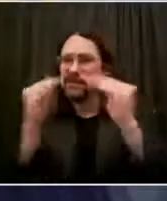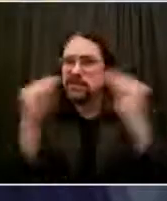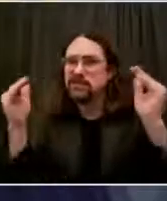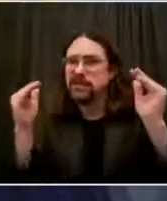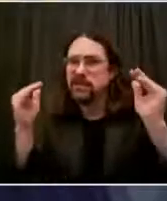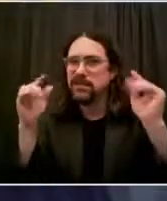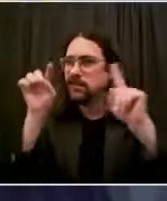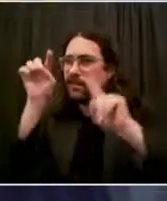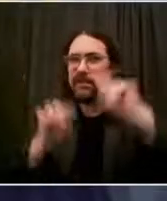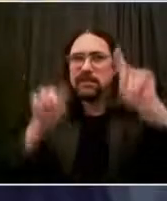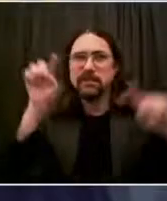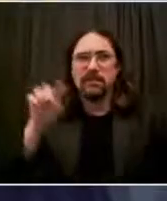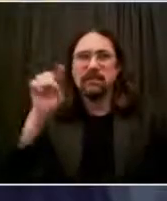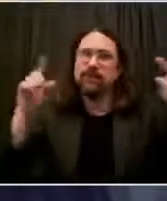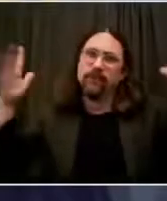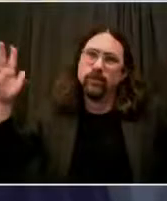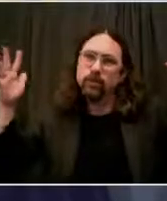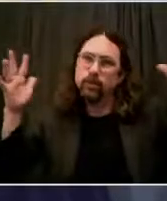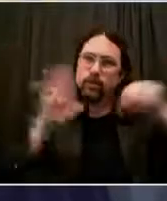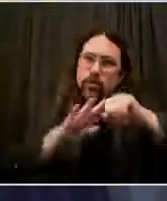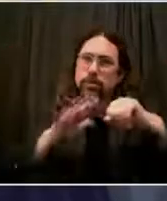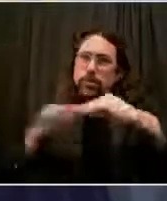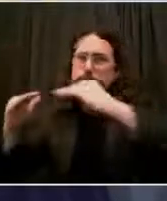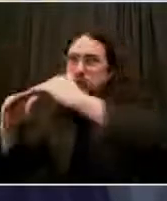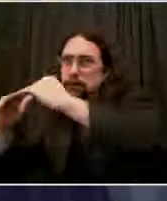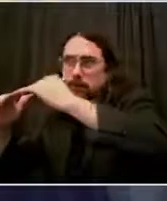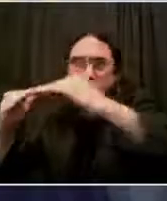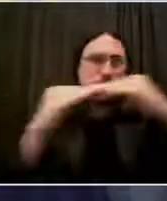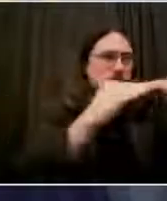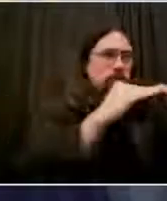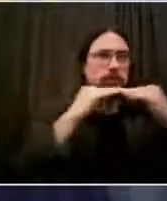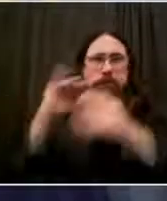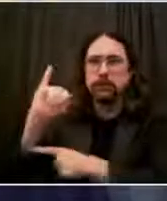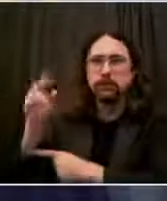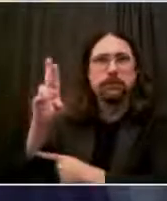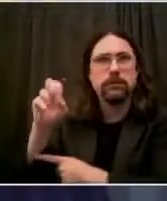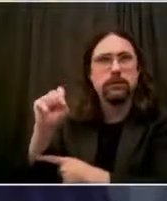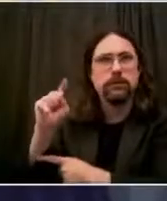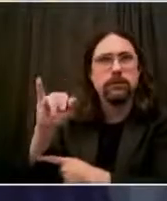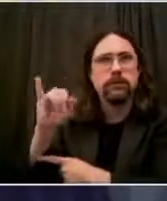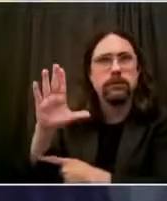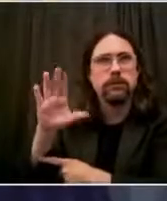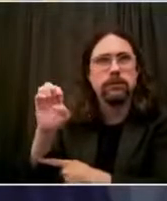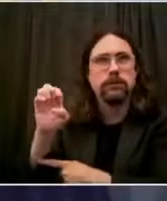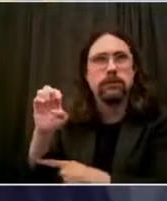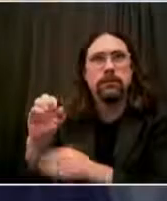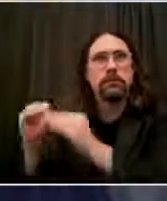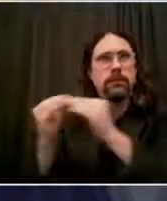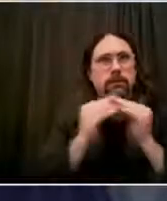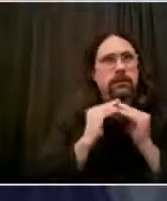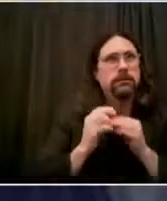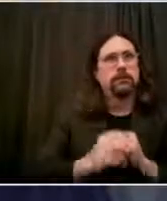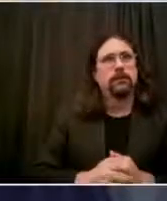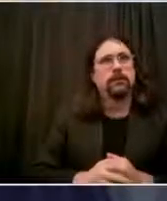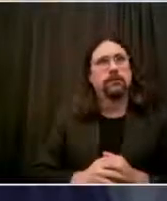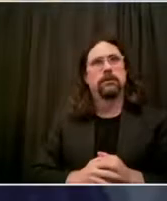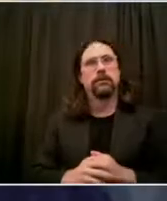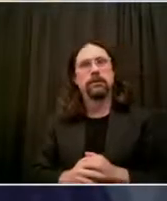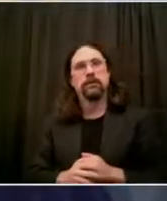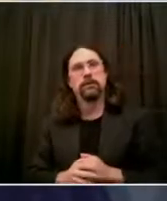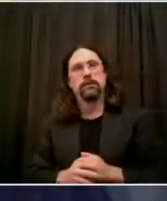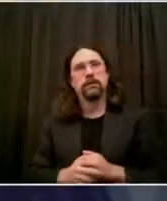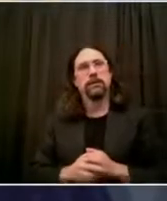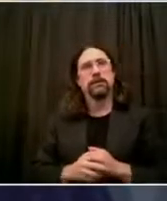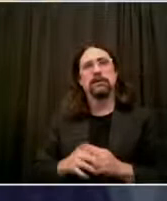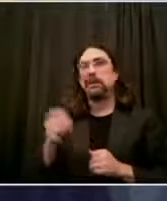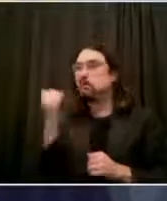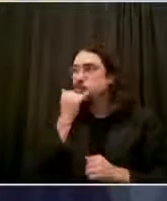how you move forward, recognizing what was wrong and doing something about it. And I have faith we can do so much more.